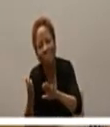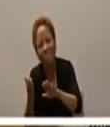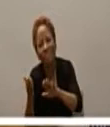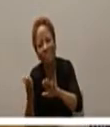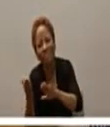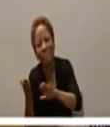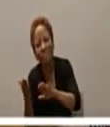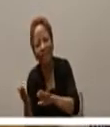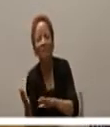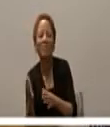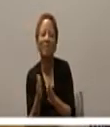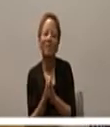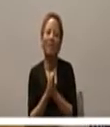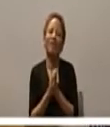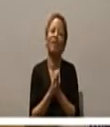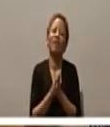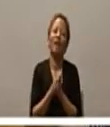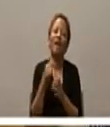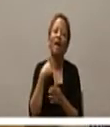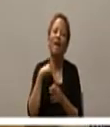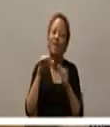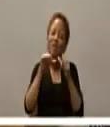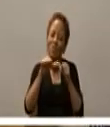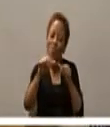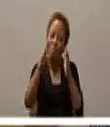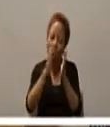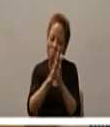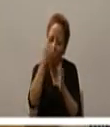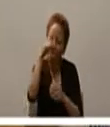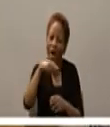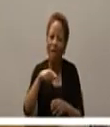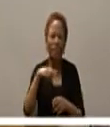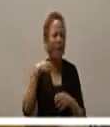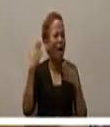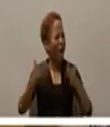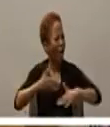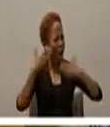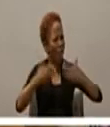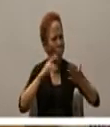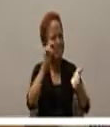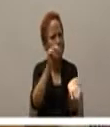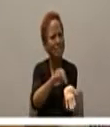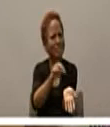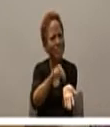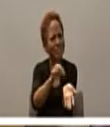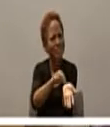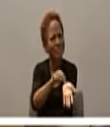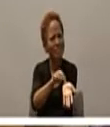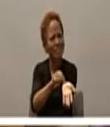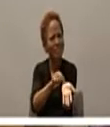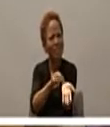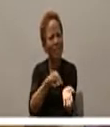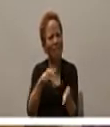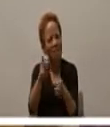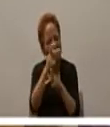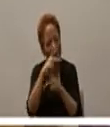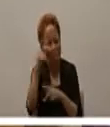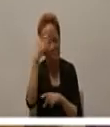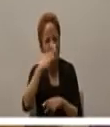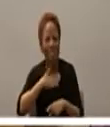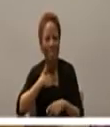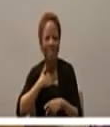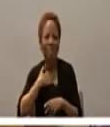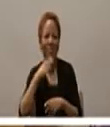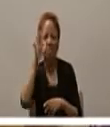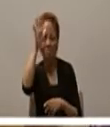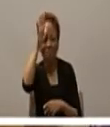was not easy for her but she was always very very upbeat and and and and think this is where this is where our readings here